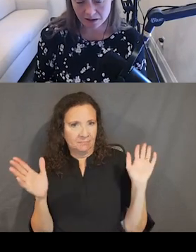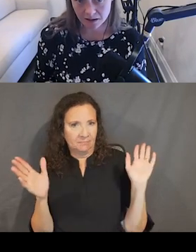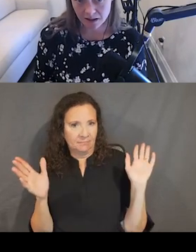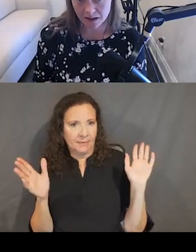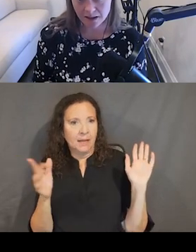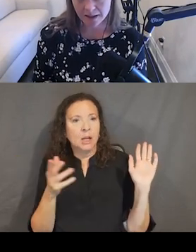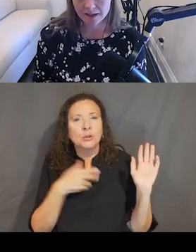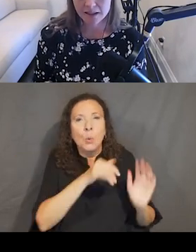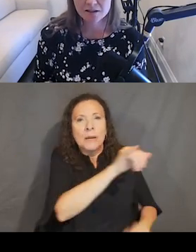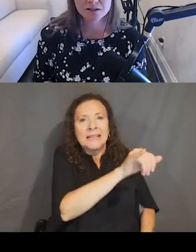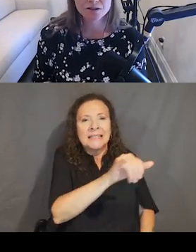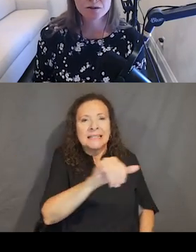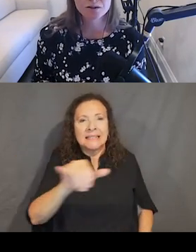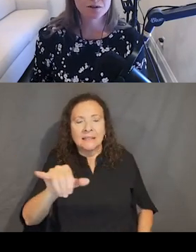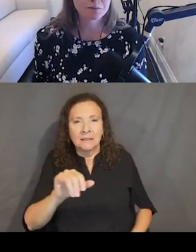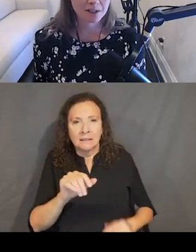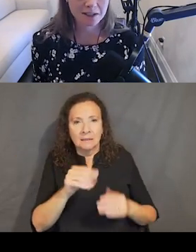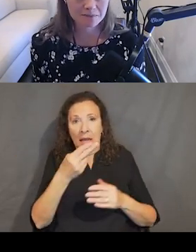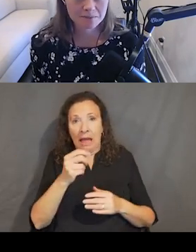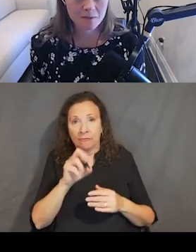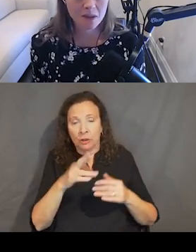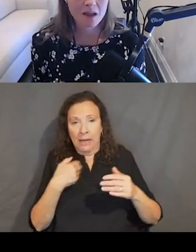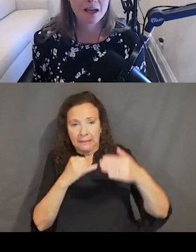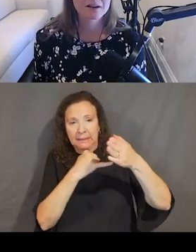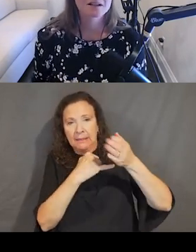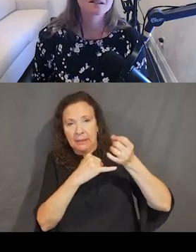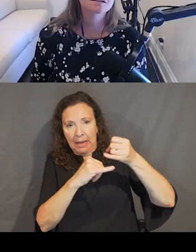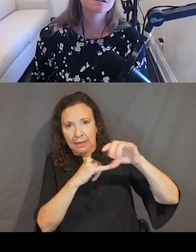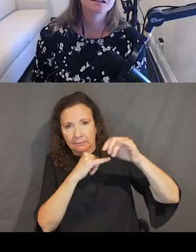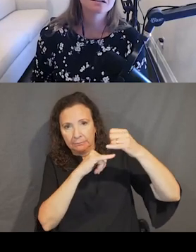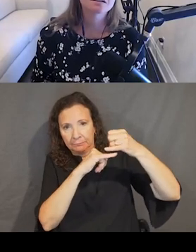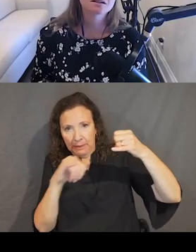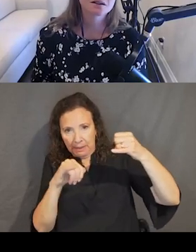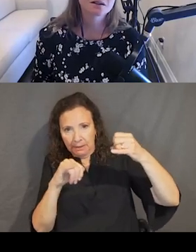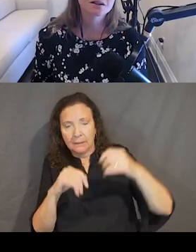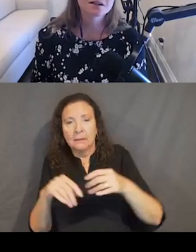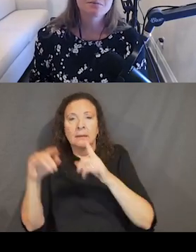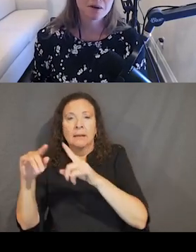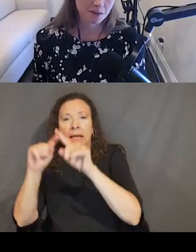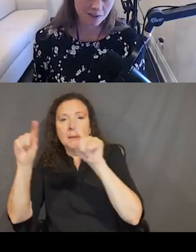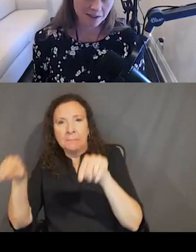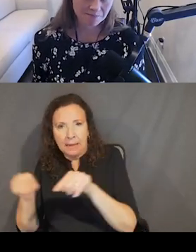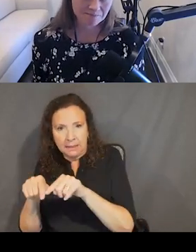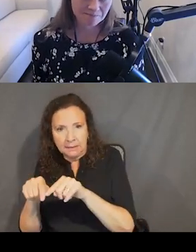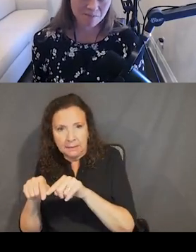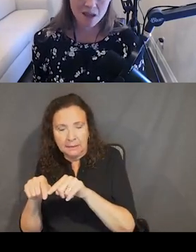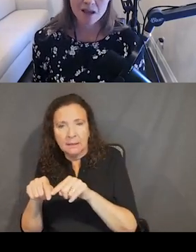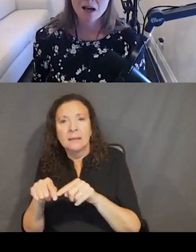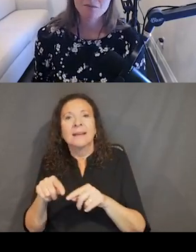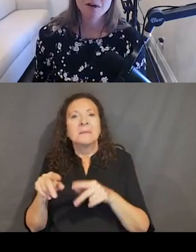It eases a user's learnability. And the consistency eases the learner's memorability.